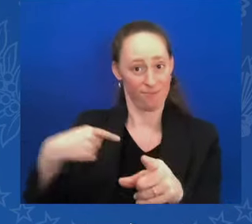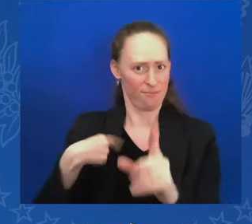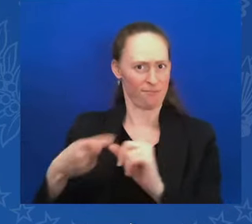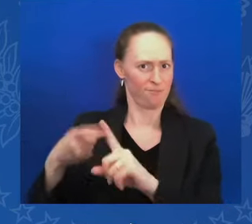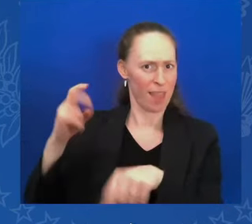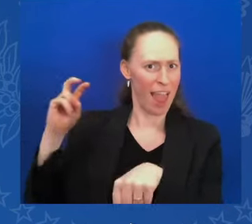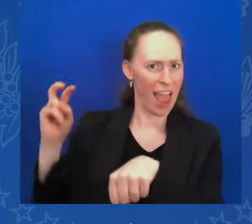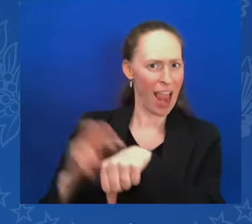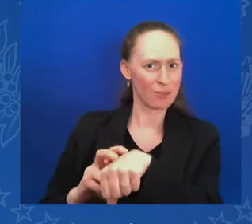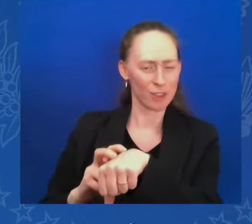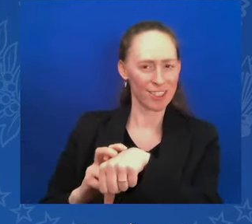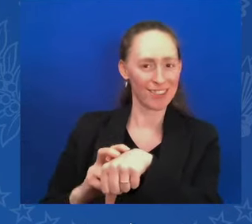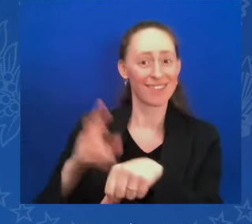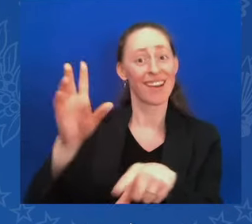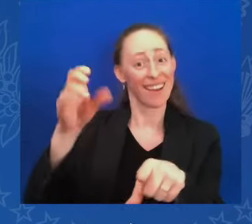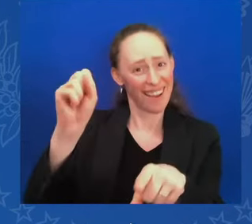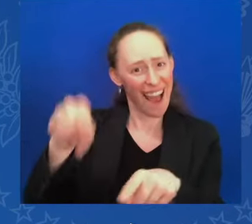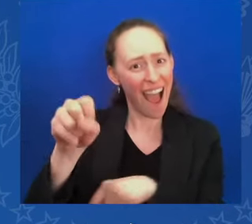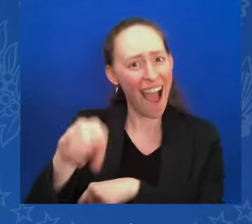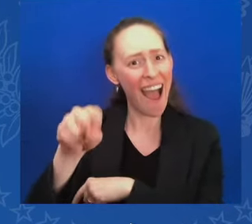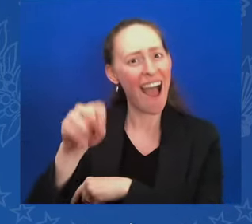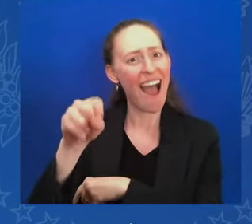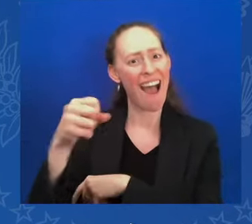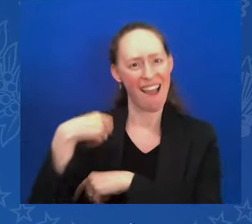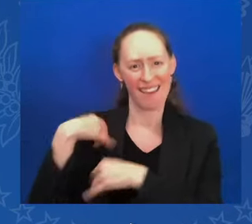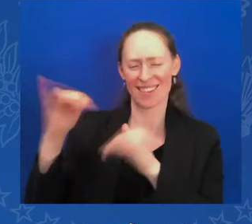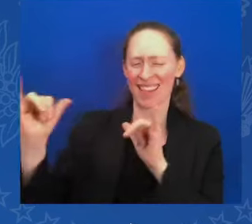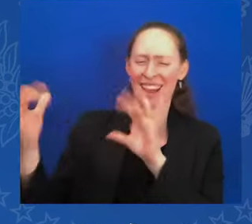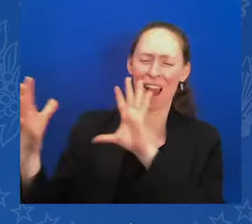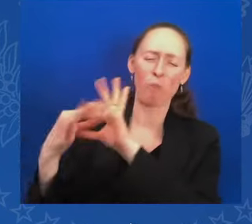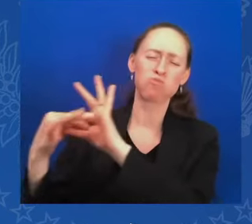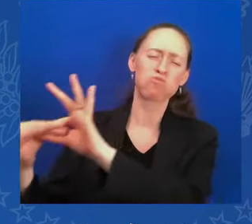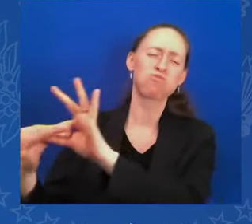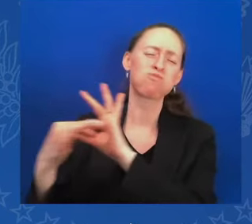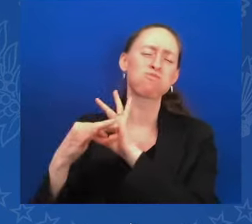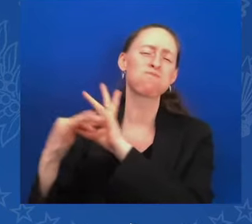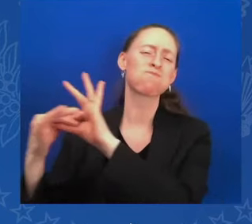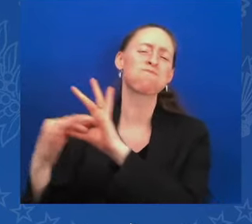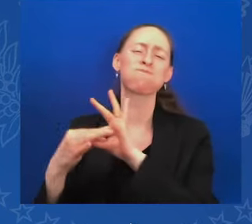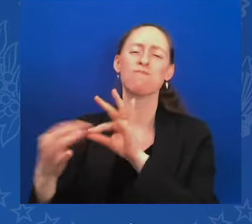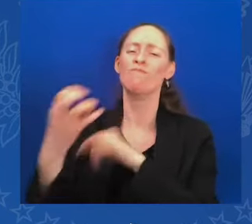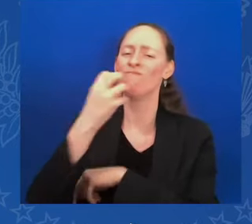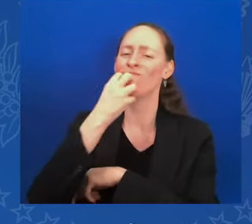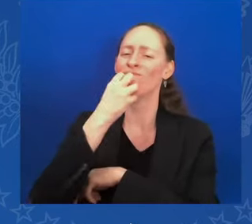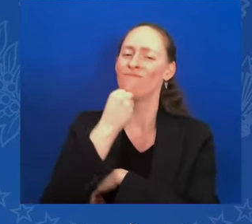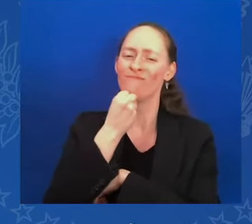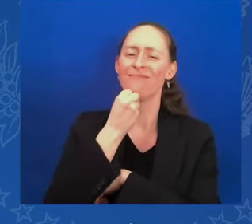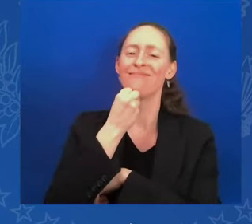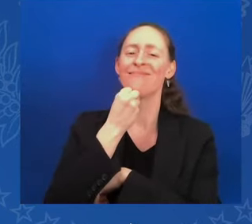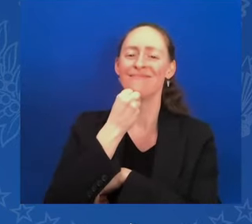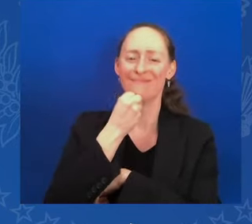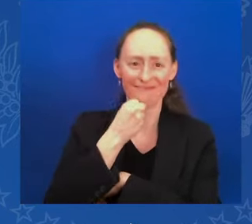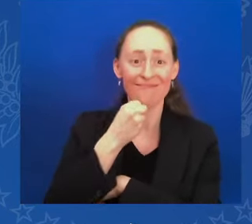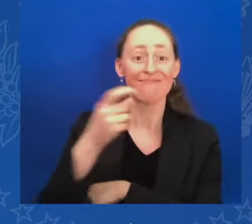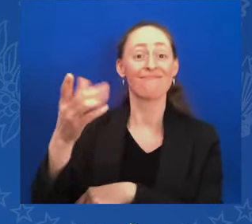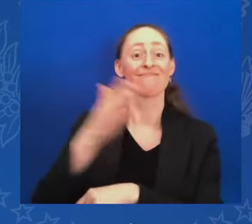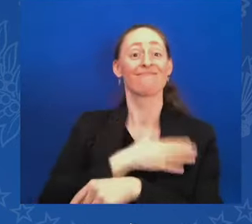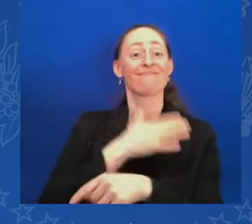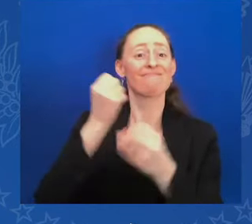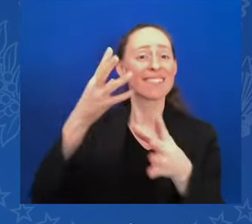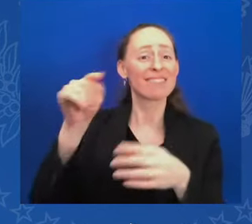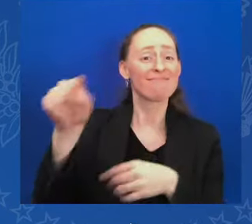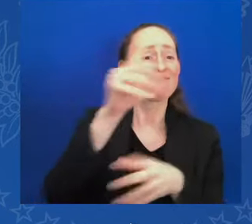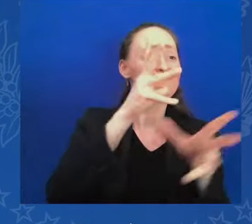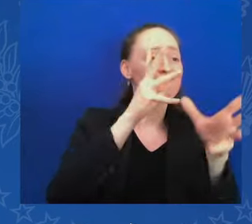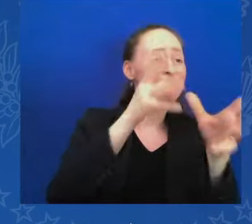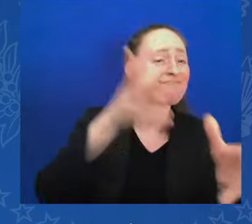So many grandparents, so many great-grandparents started out in America just to — just to close on their back like my ancestors did. I went